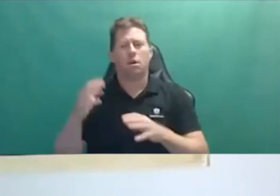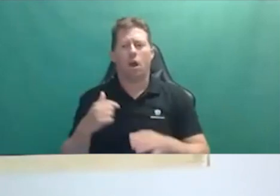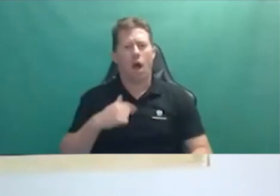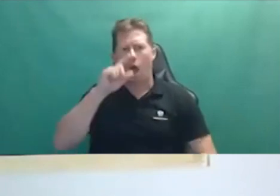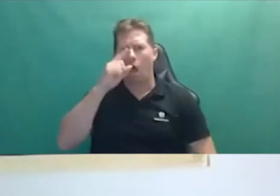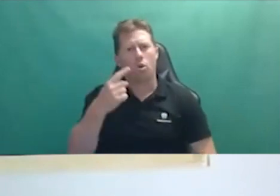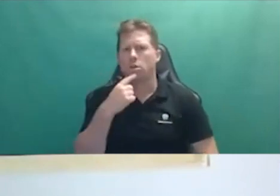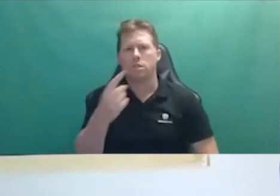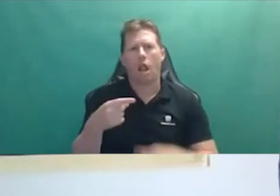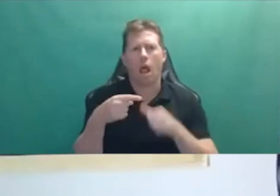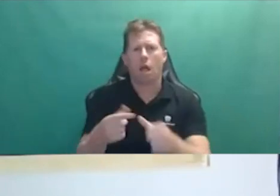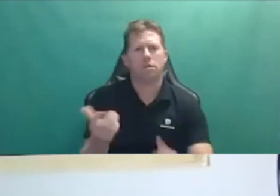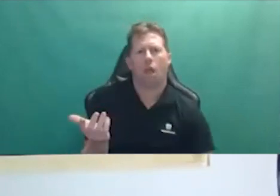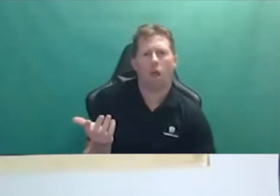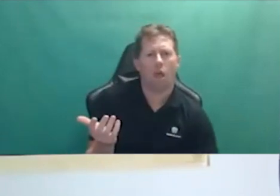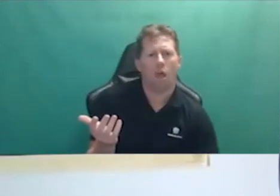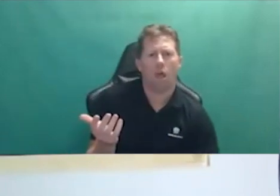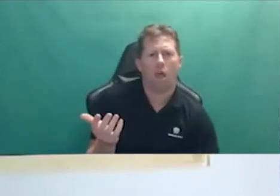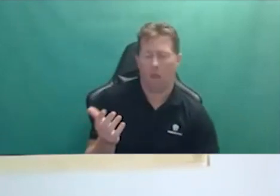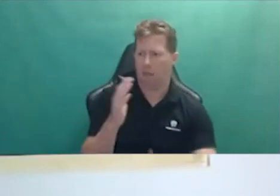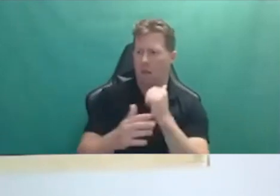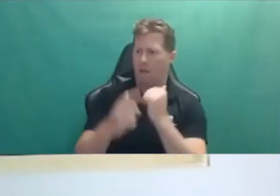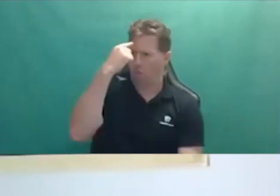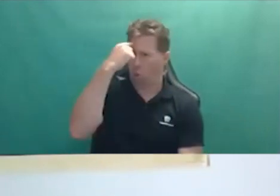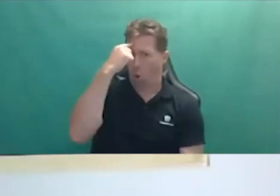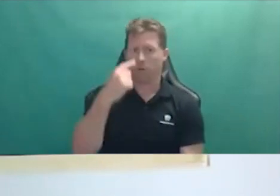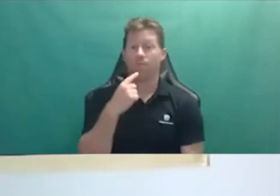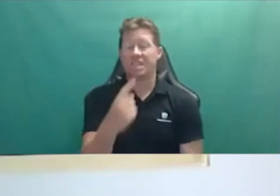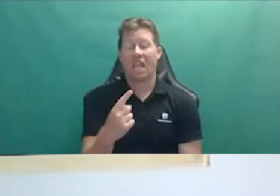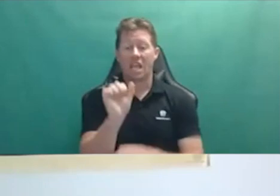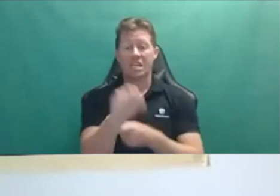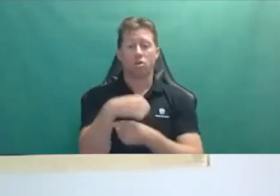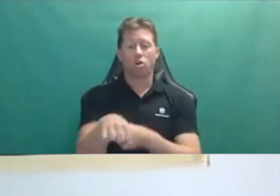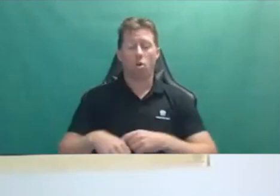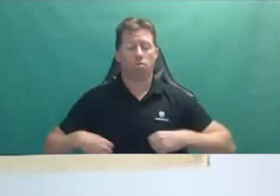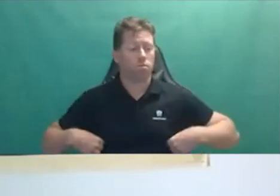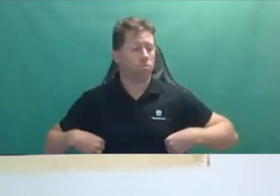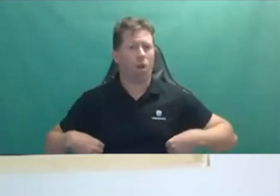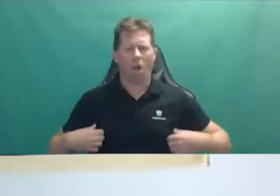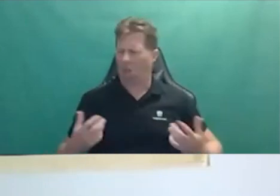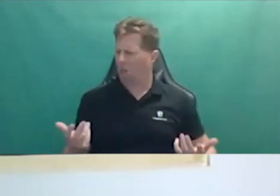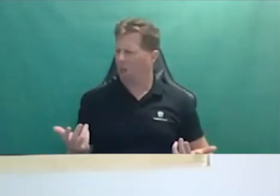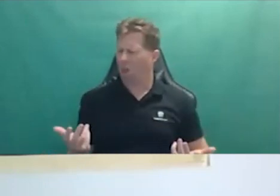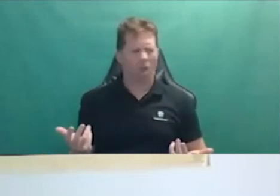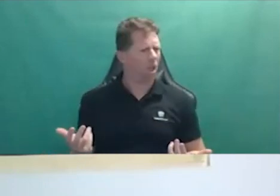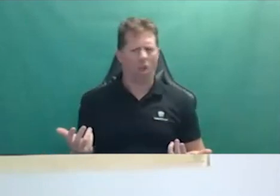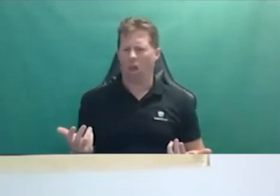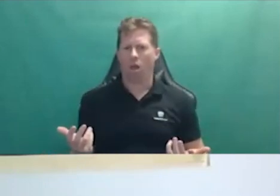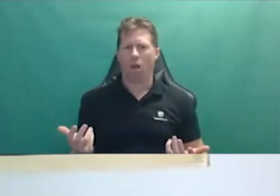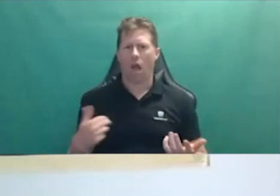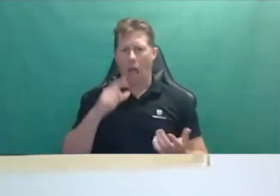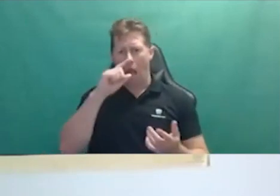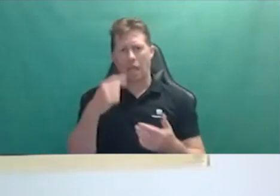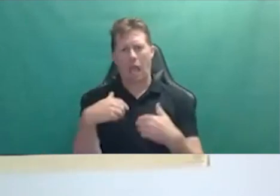taken and wasn't considered. He just went, no, it's yes or no. So there was no context behind my answers.